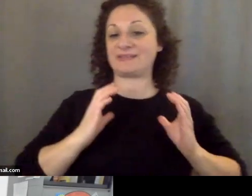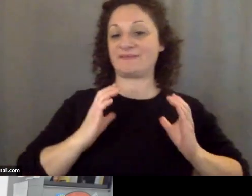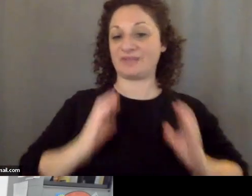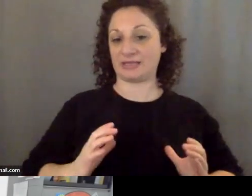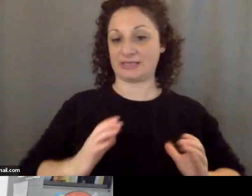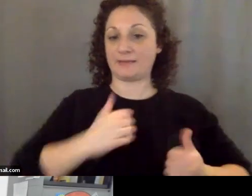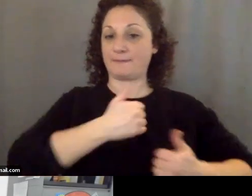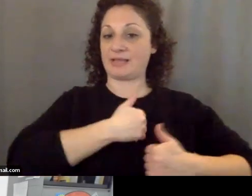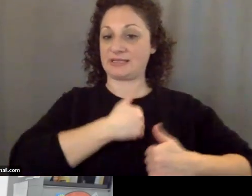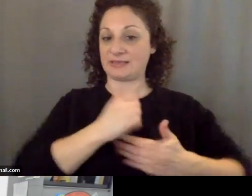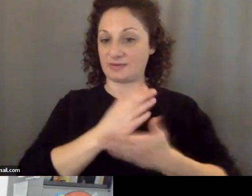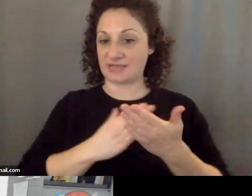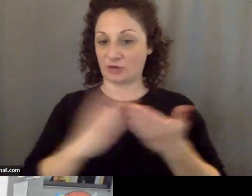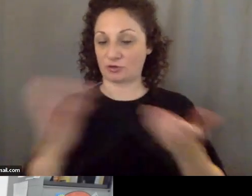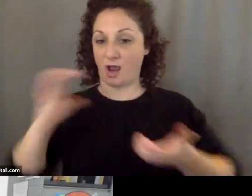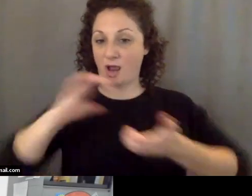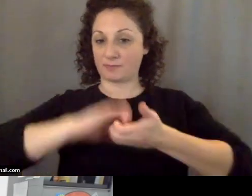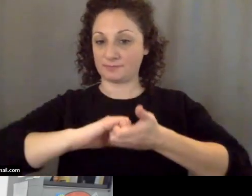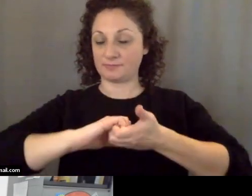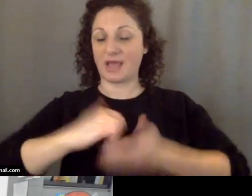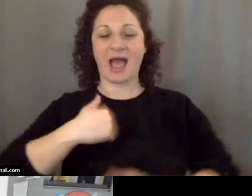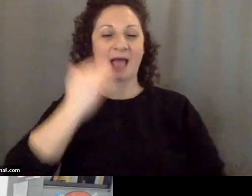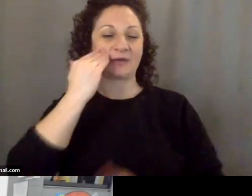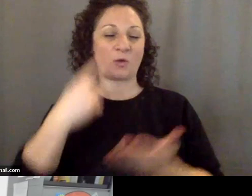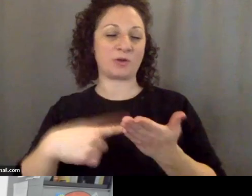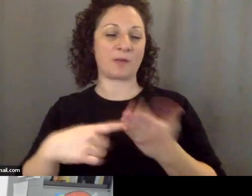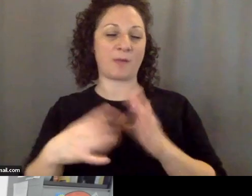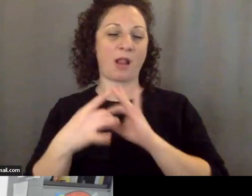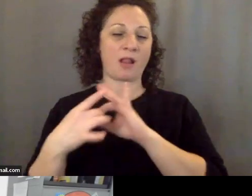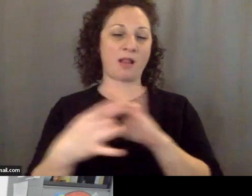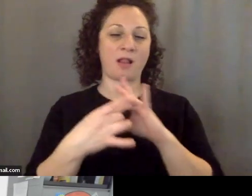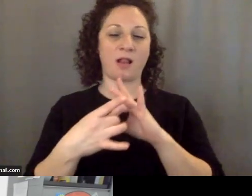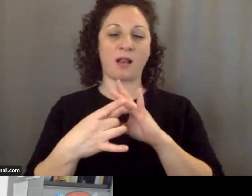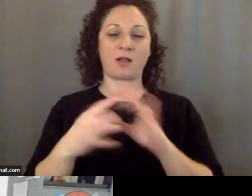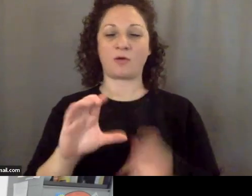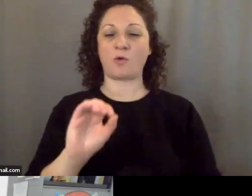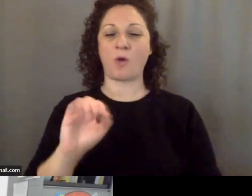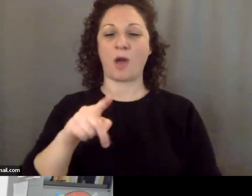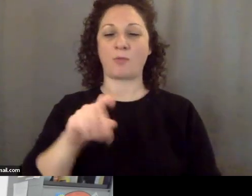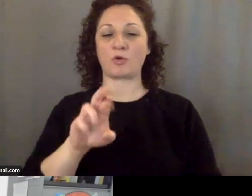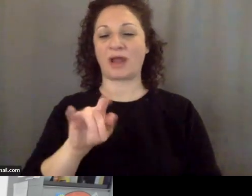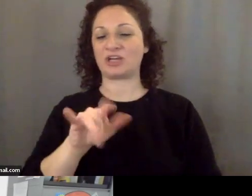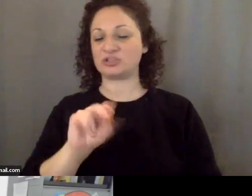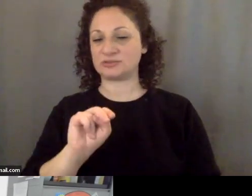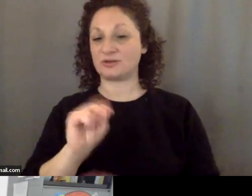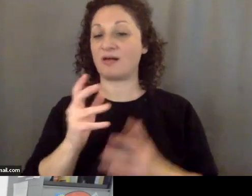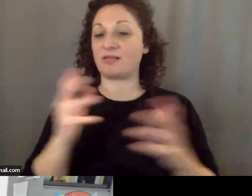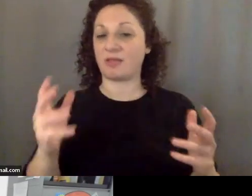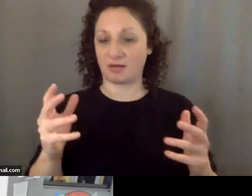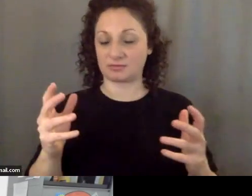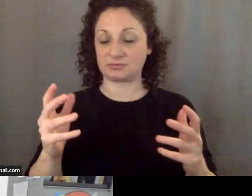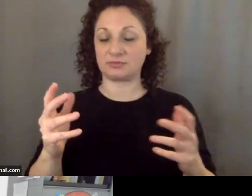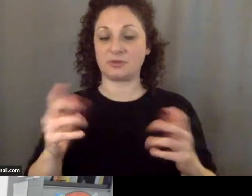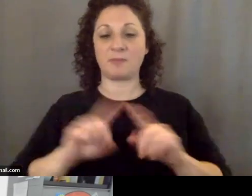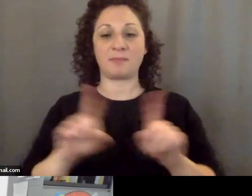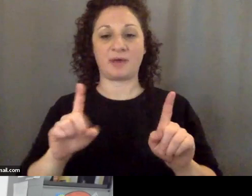I know we talk a lot about cooperation between our defense industries and the intelligence community but as we used to